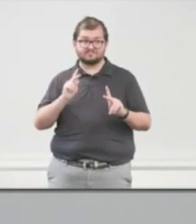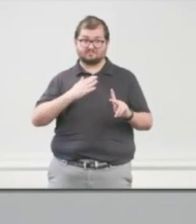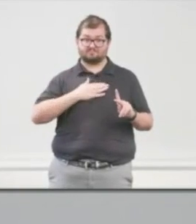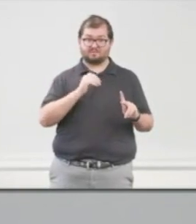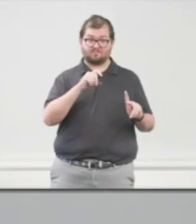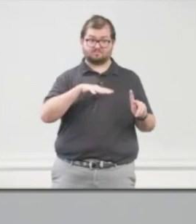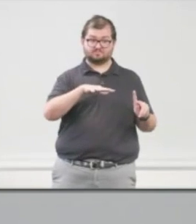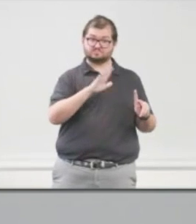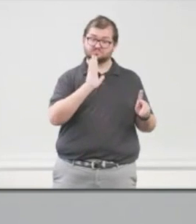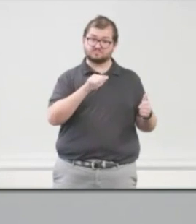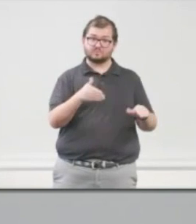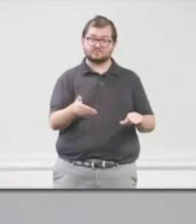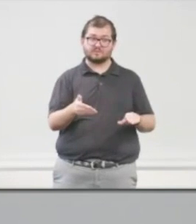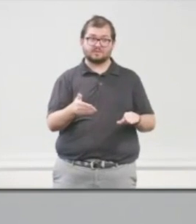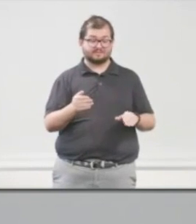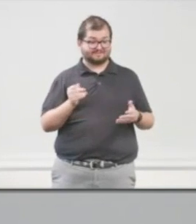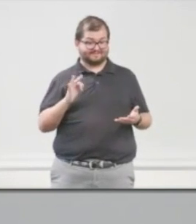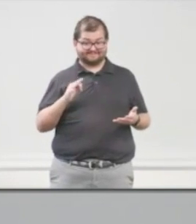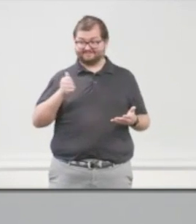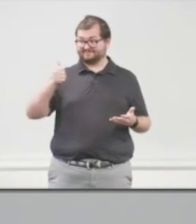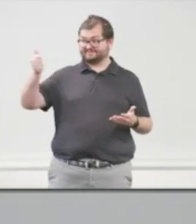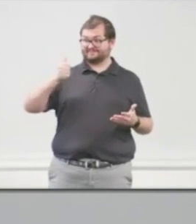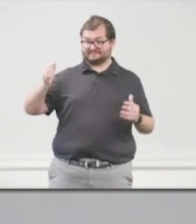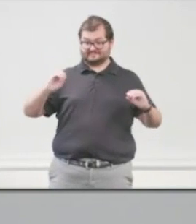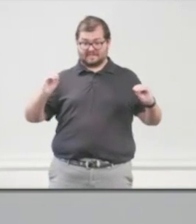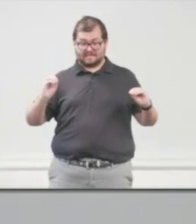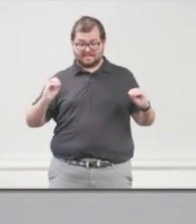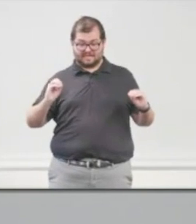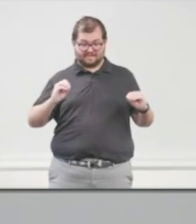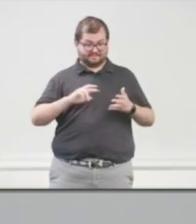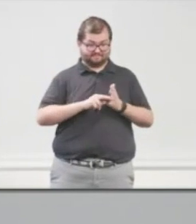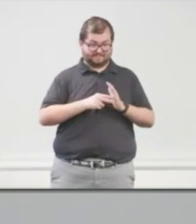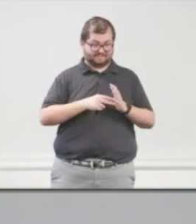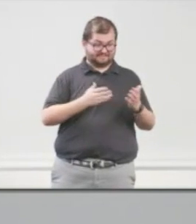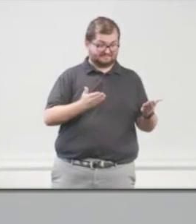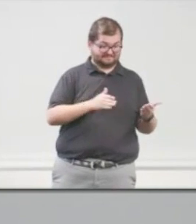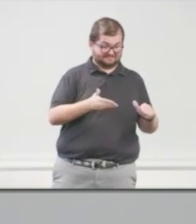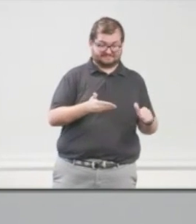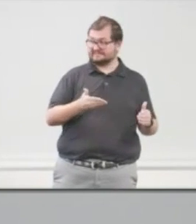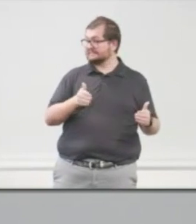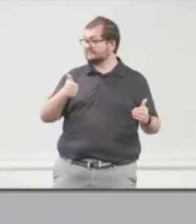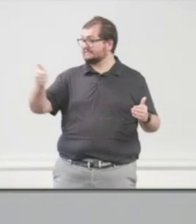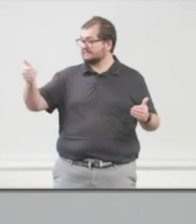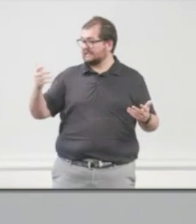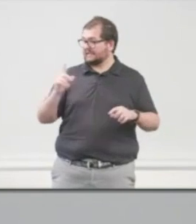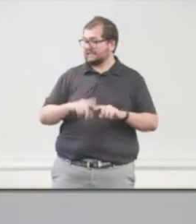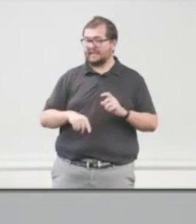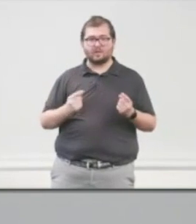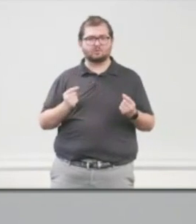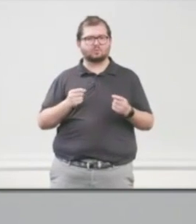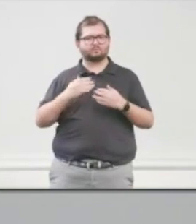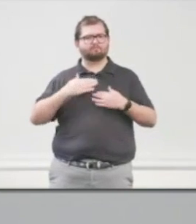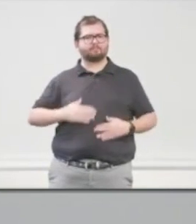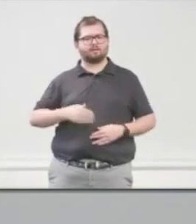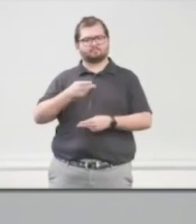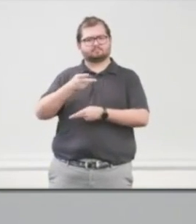And if there's no transportation that we can't get from A to B, where am I going to keep those bodies? All of this,